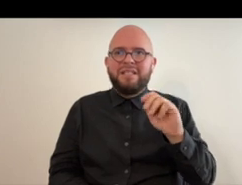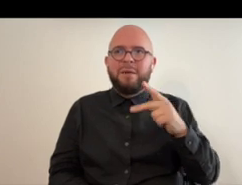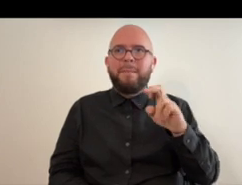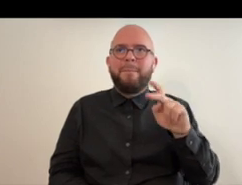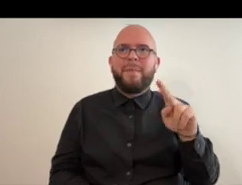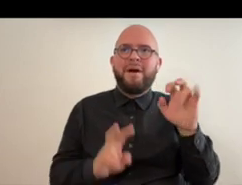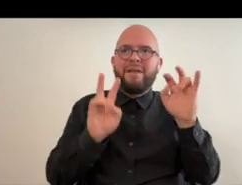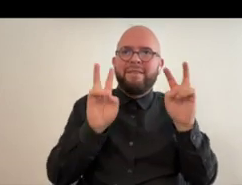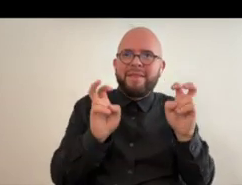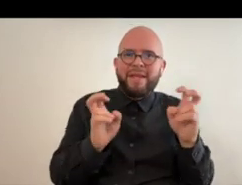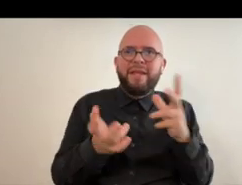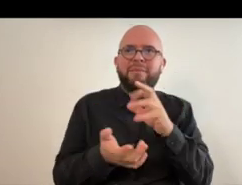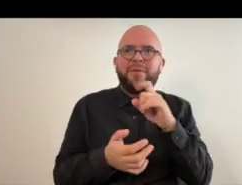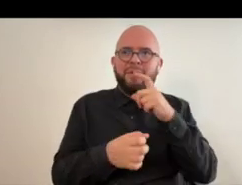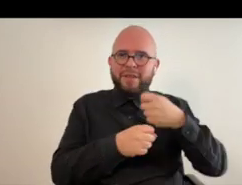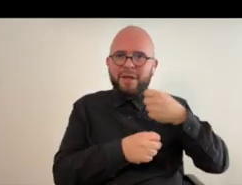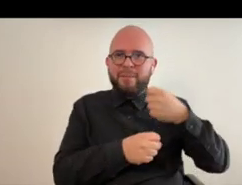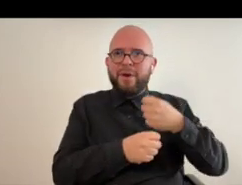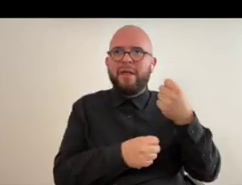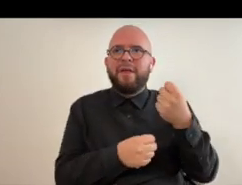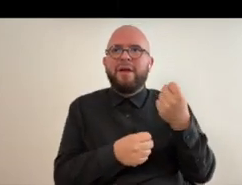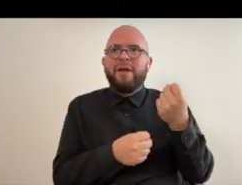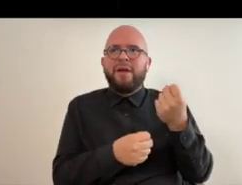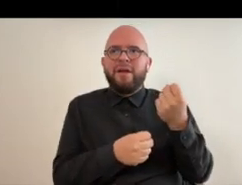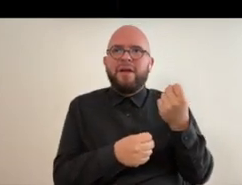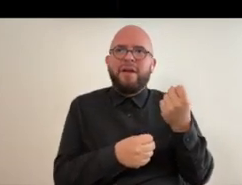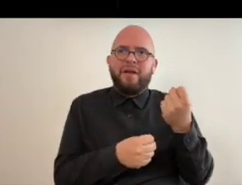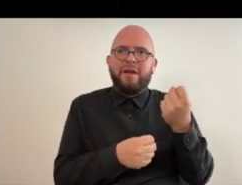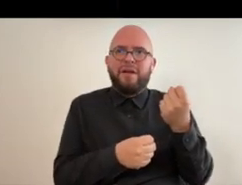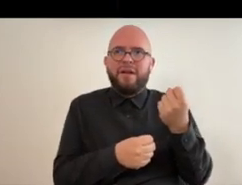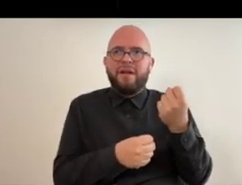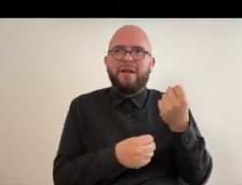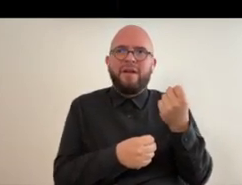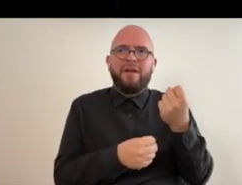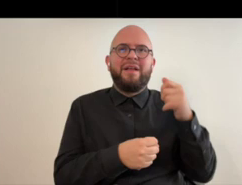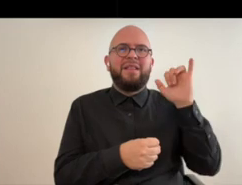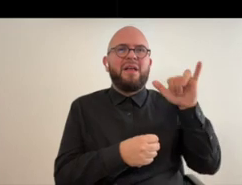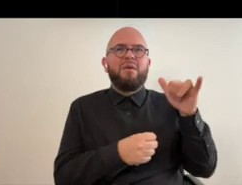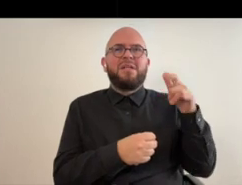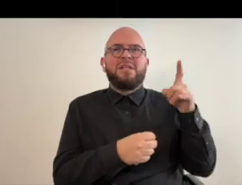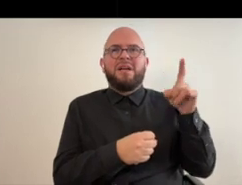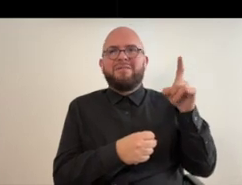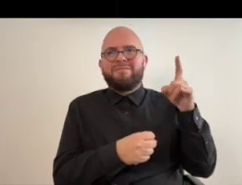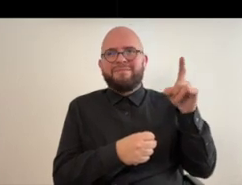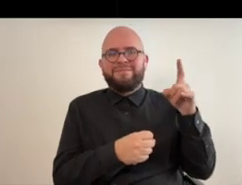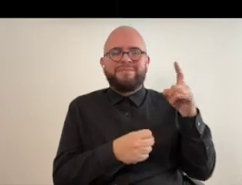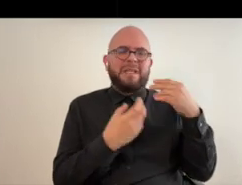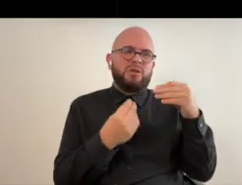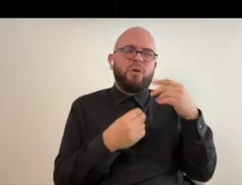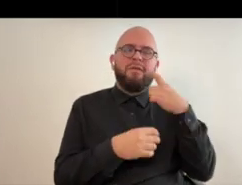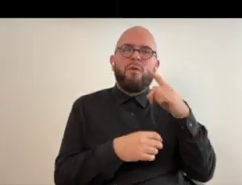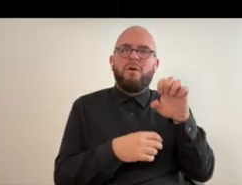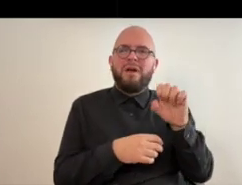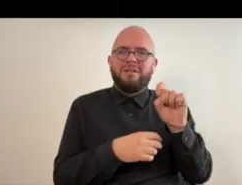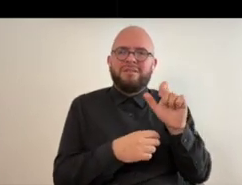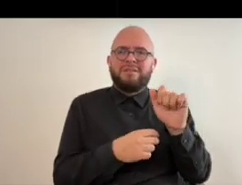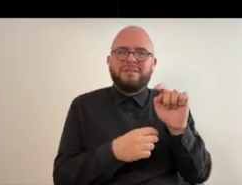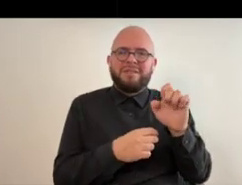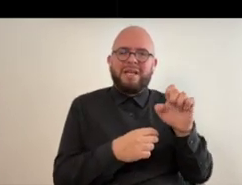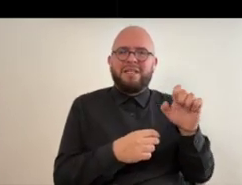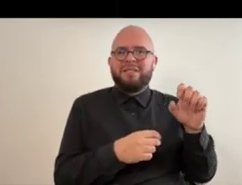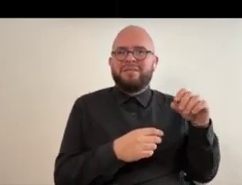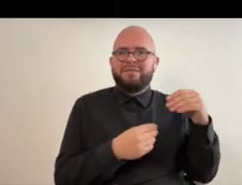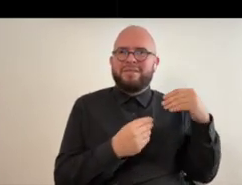the the umbrella was um i got at a store for estate sales and it's it's broken